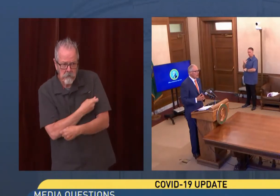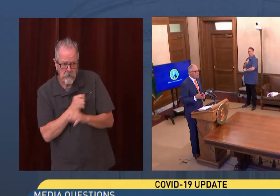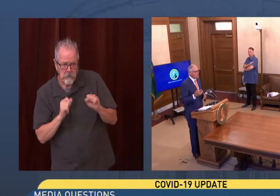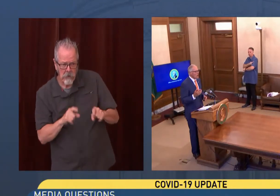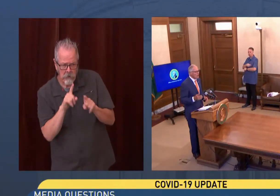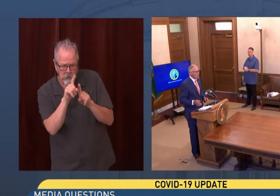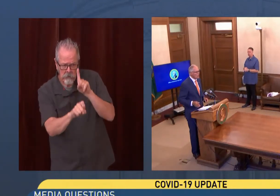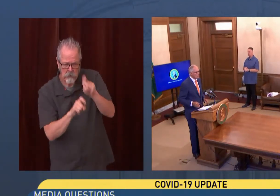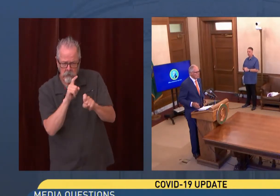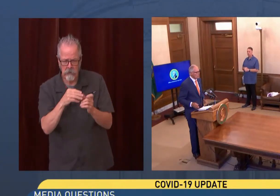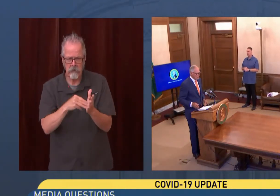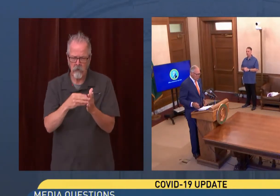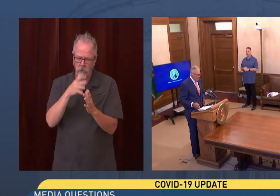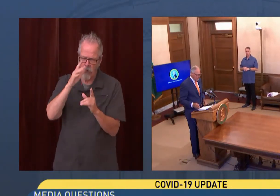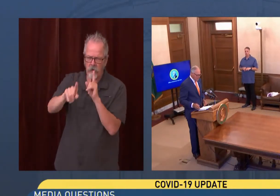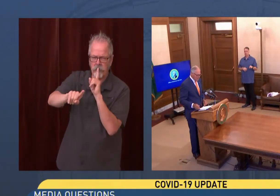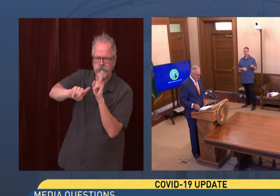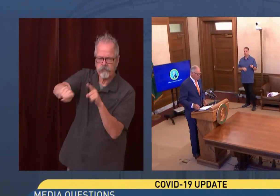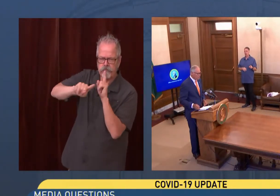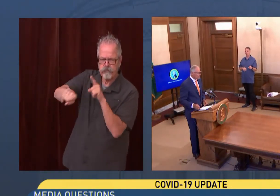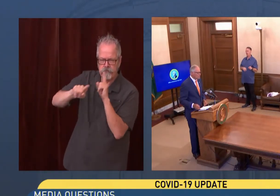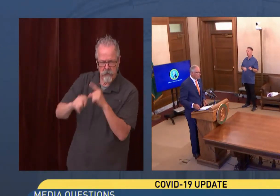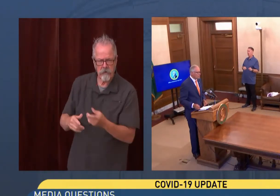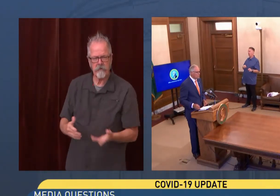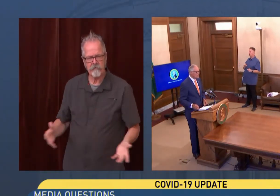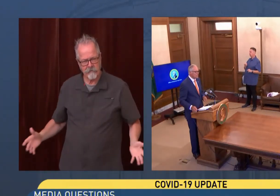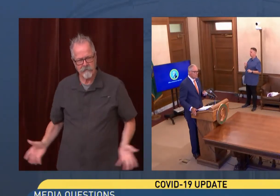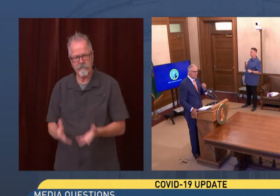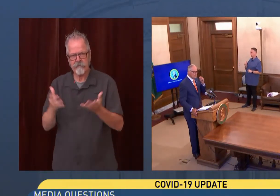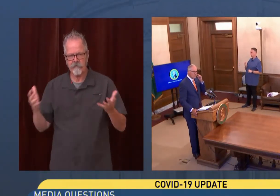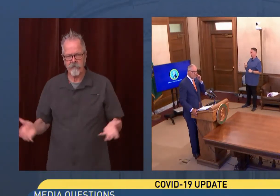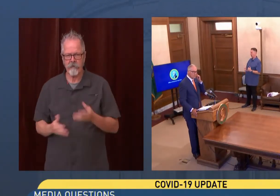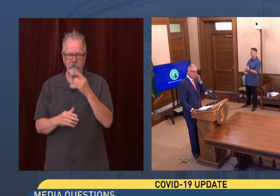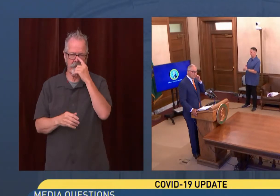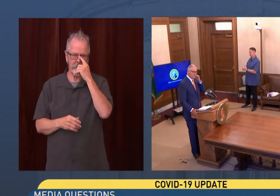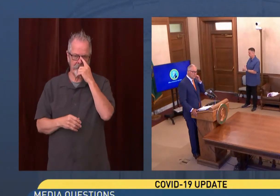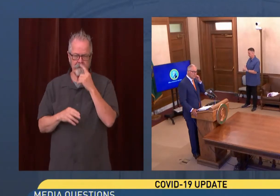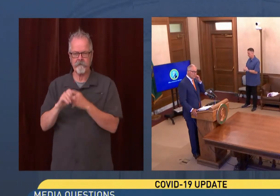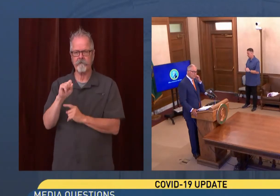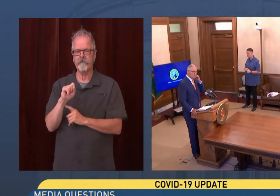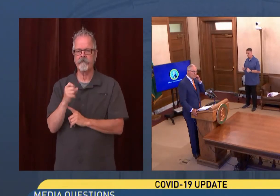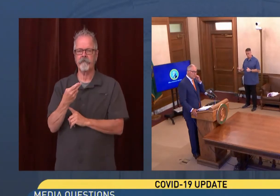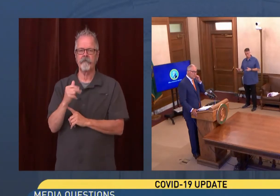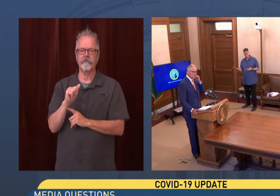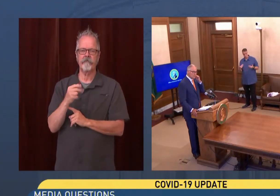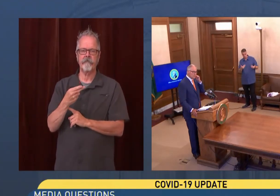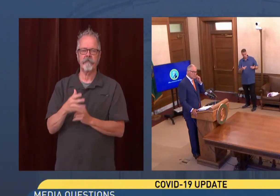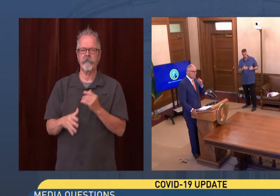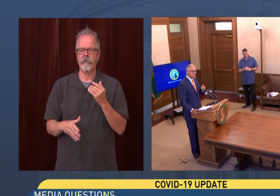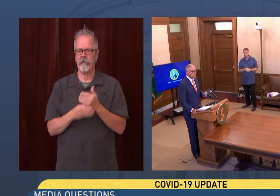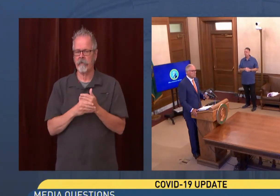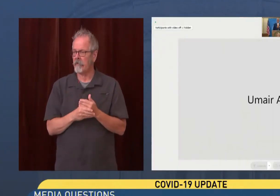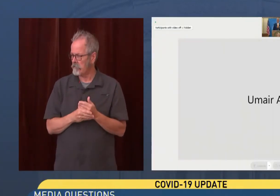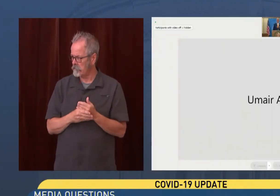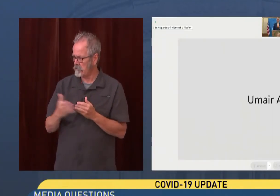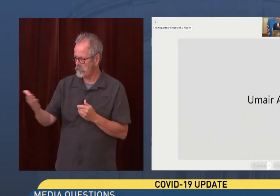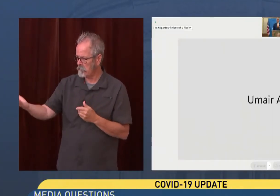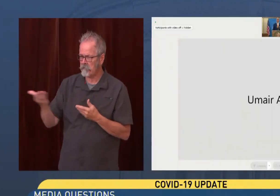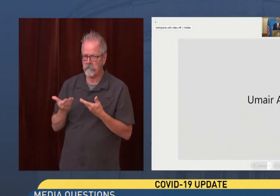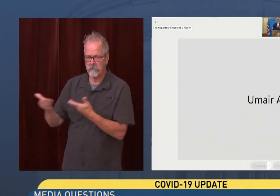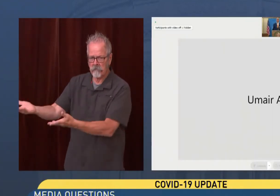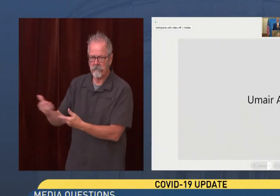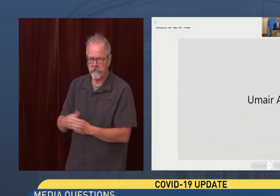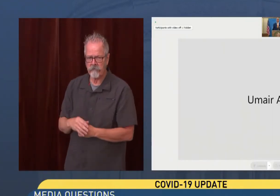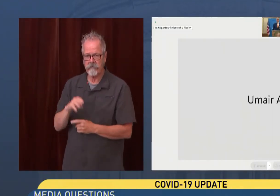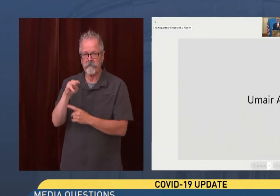Yeah, Dr. Shah. Go ahead. Go ahead. Yeah, I just wanted to make sure that we also reminded our media partners that the